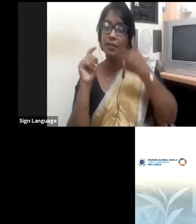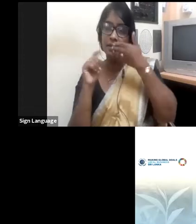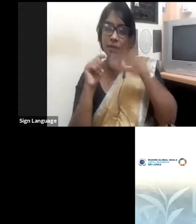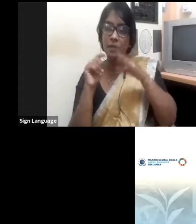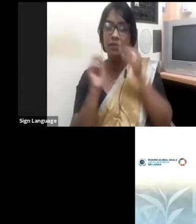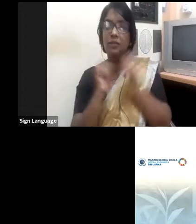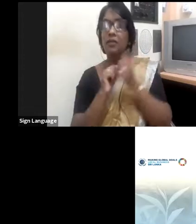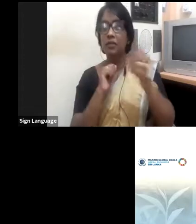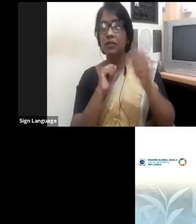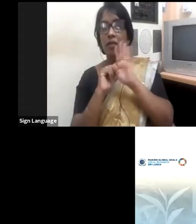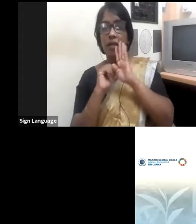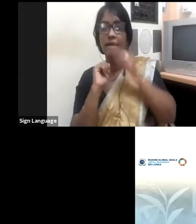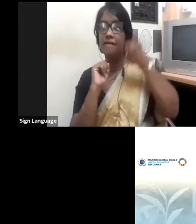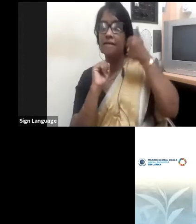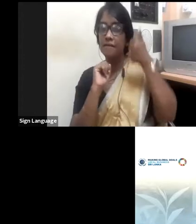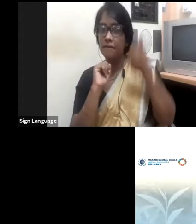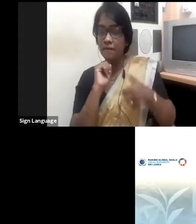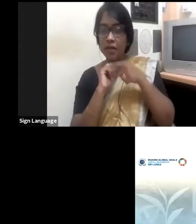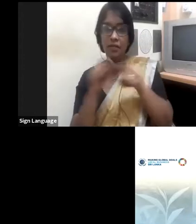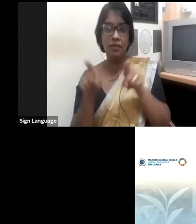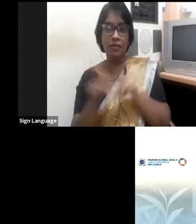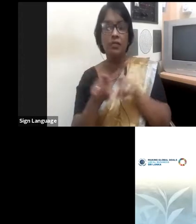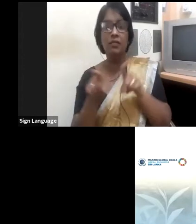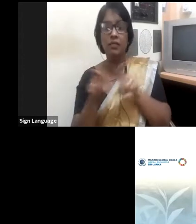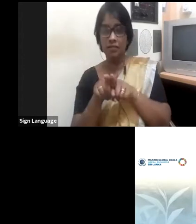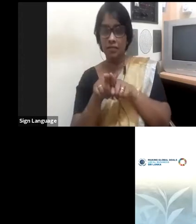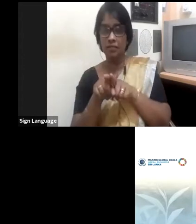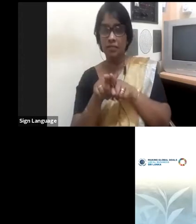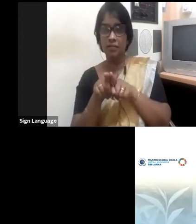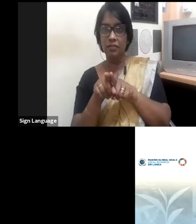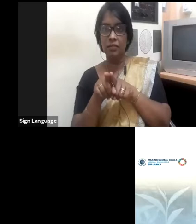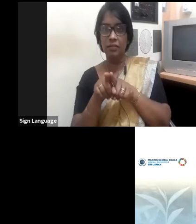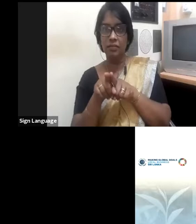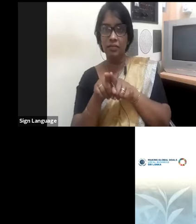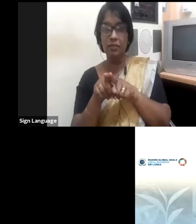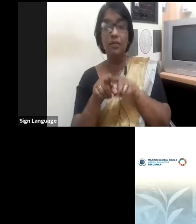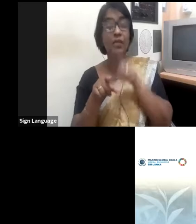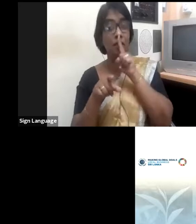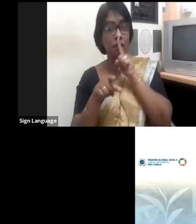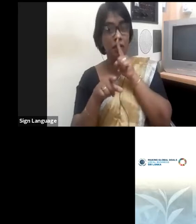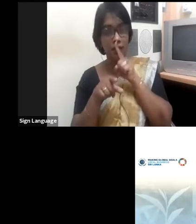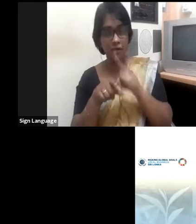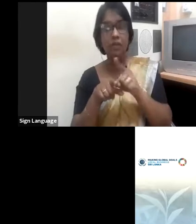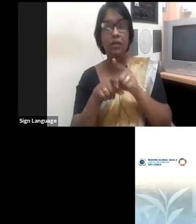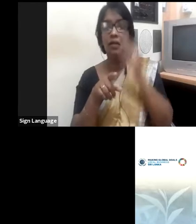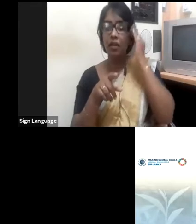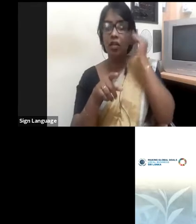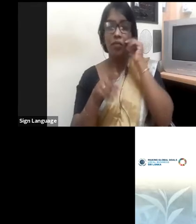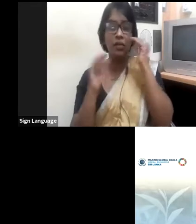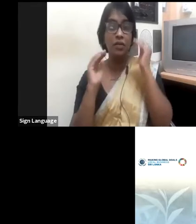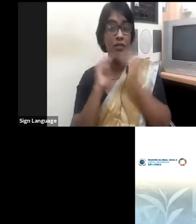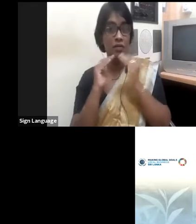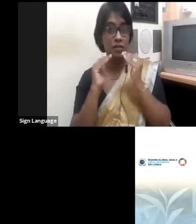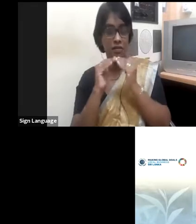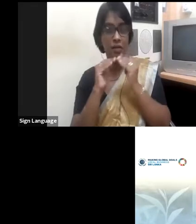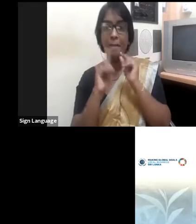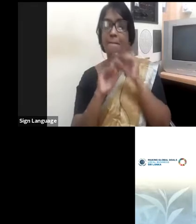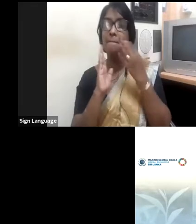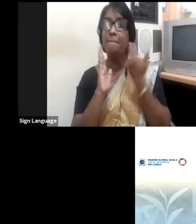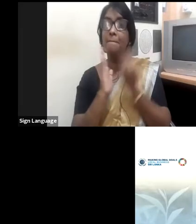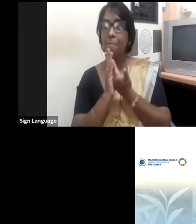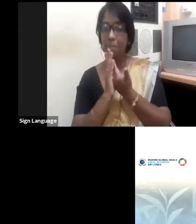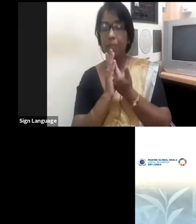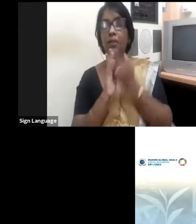important to have a general neutral policy at a company level. Obviously, a lot of flexible work